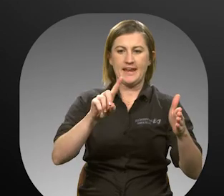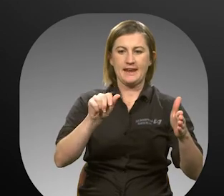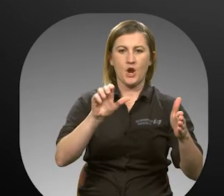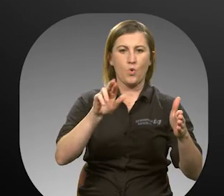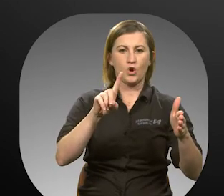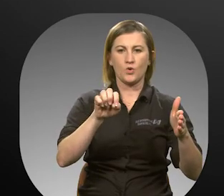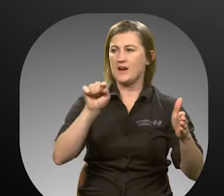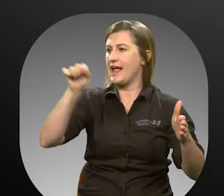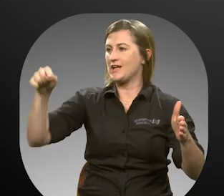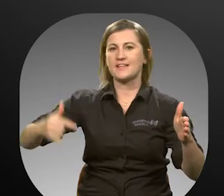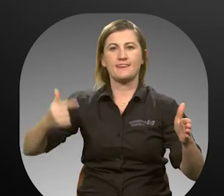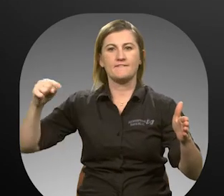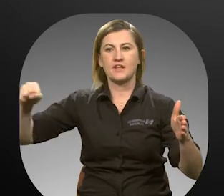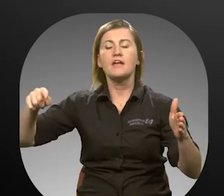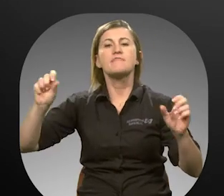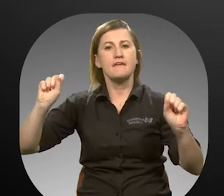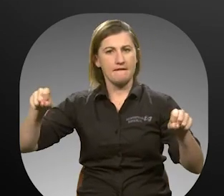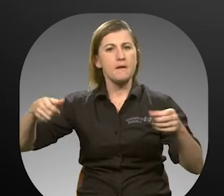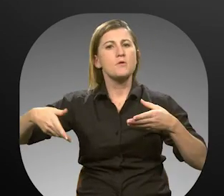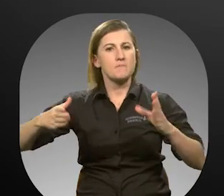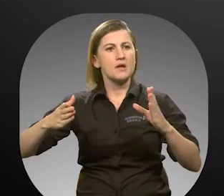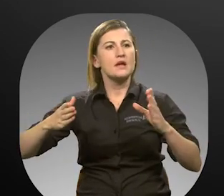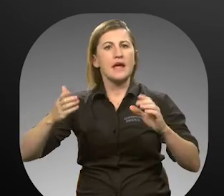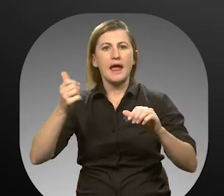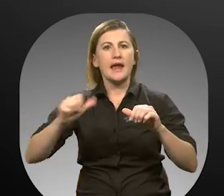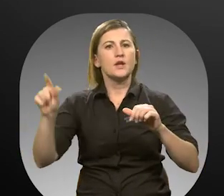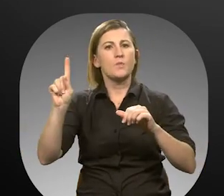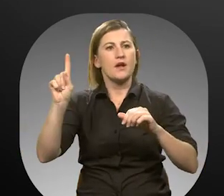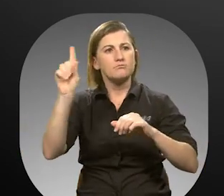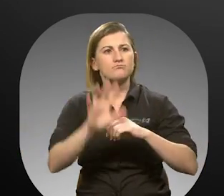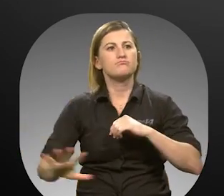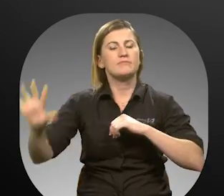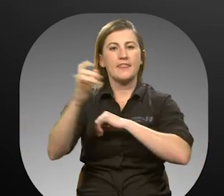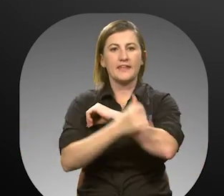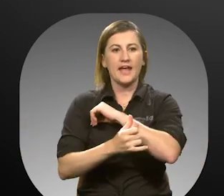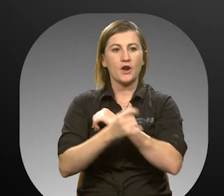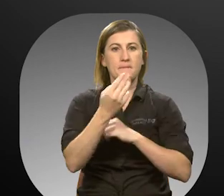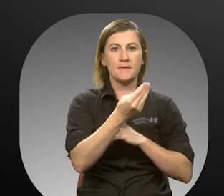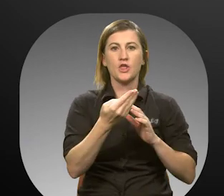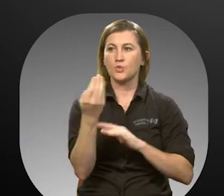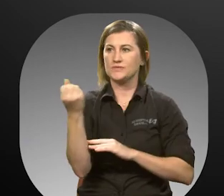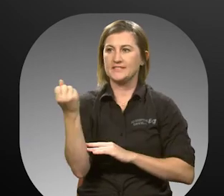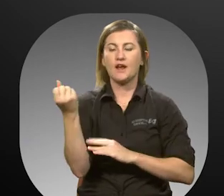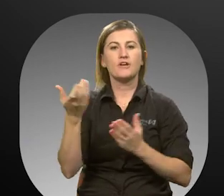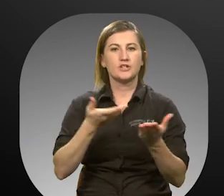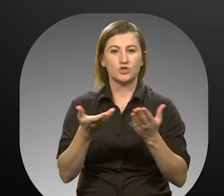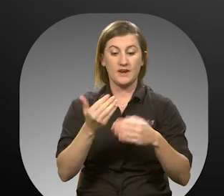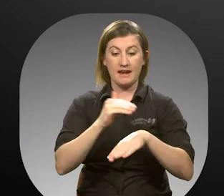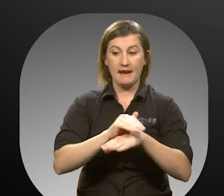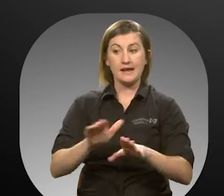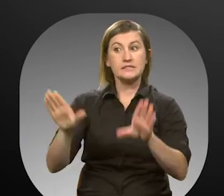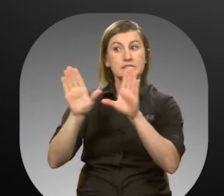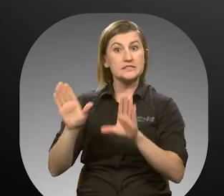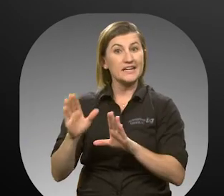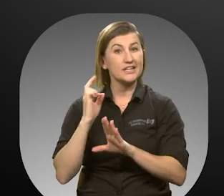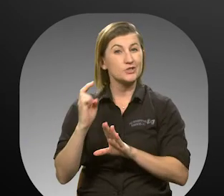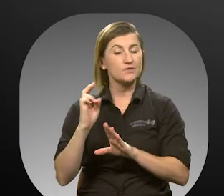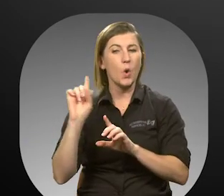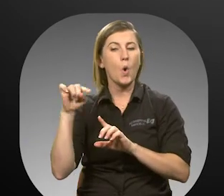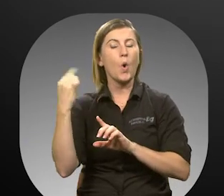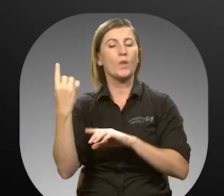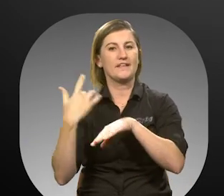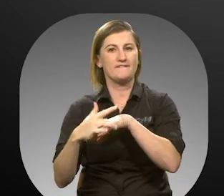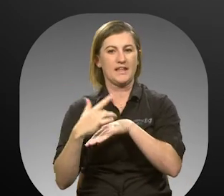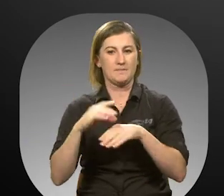These clients are permitted to schedule trips county-wide for weekday and Saturday service. Night and Sunday transportation is only